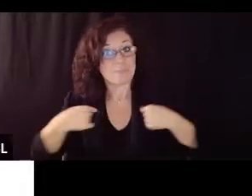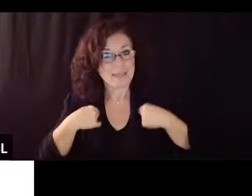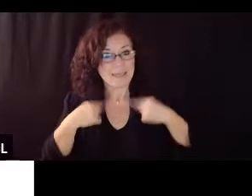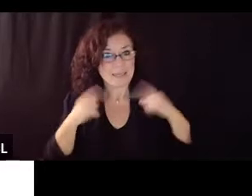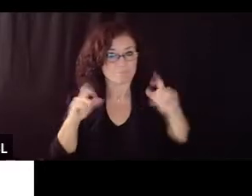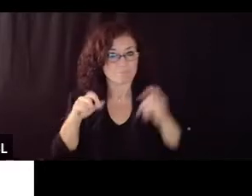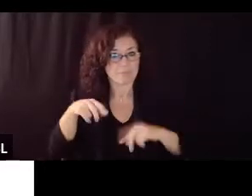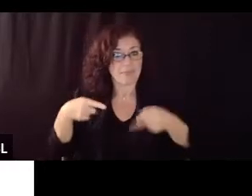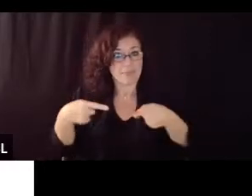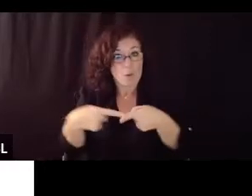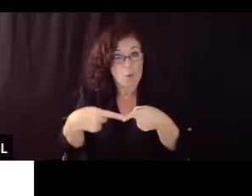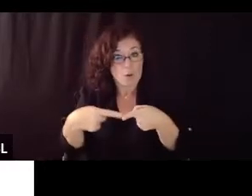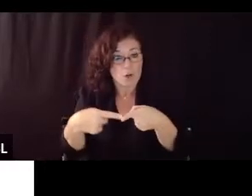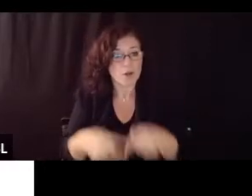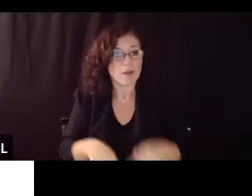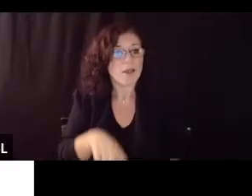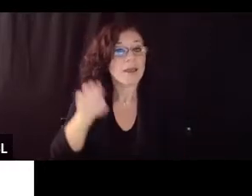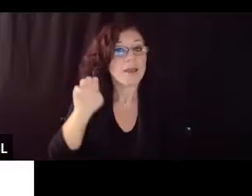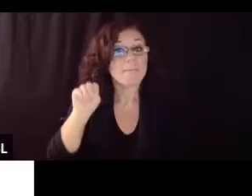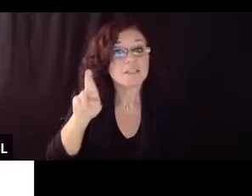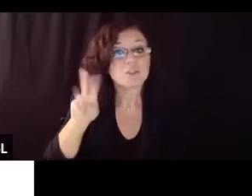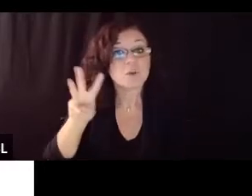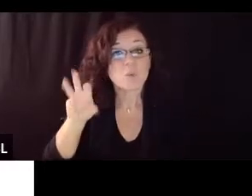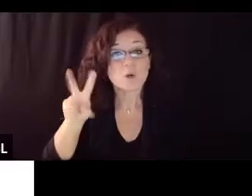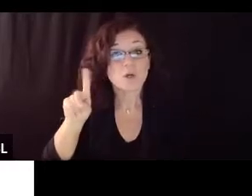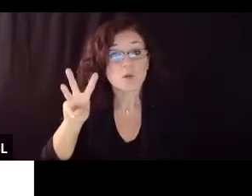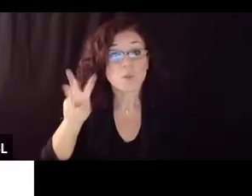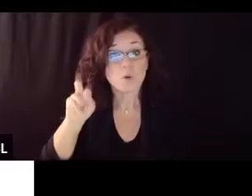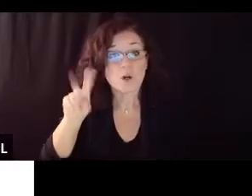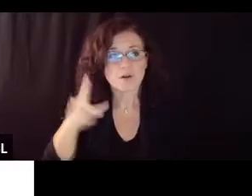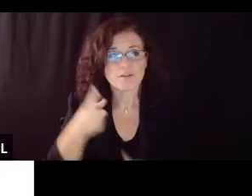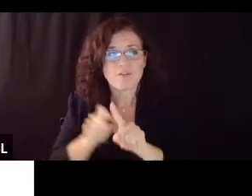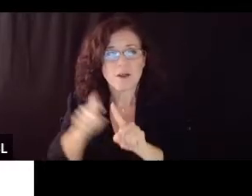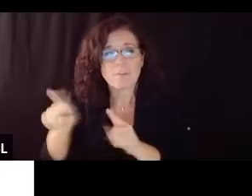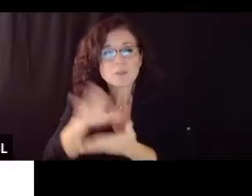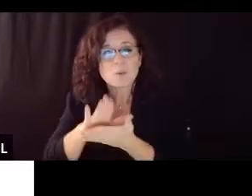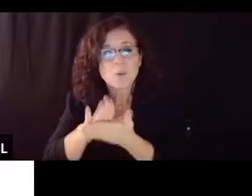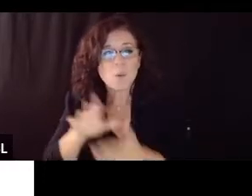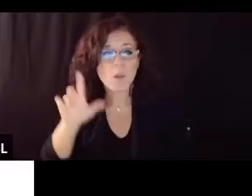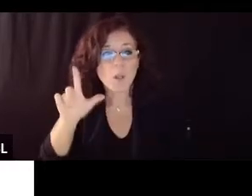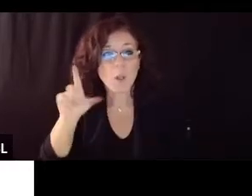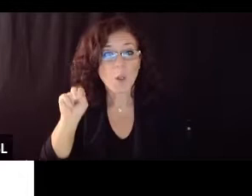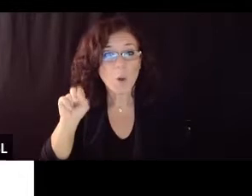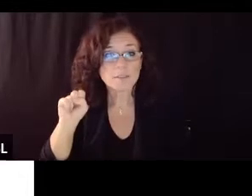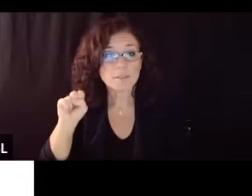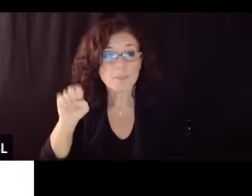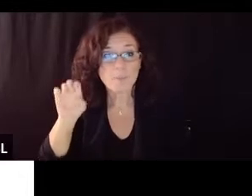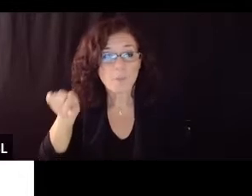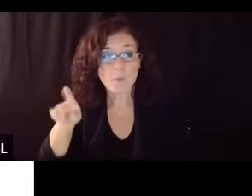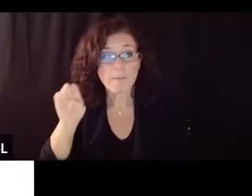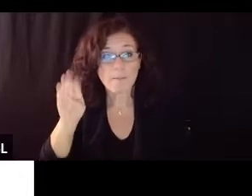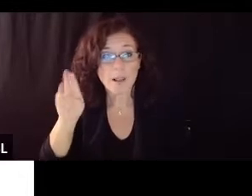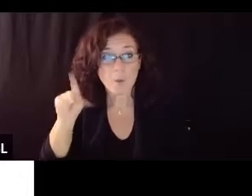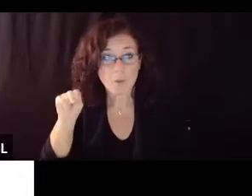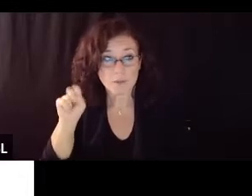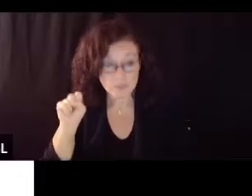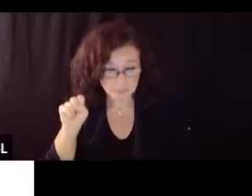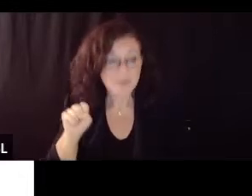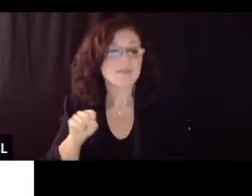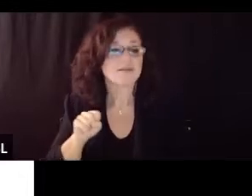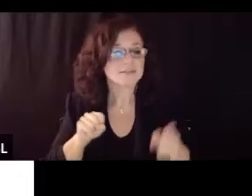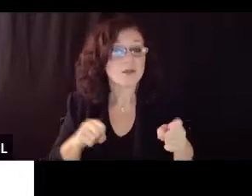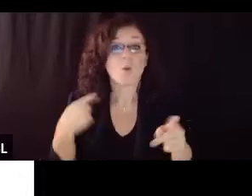des pueblos doing this measurement so what we do is we use carbon dioxide as a proxy for the virus